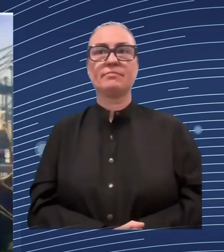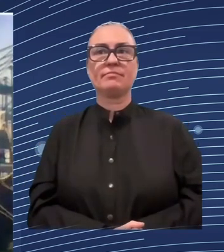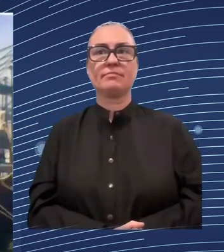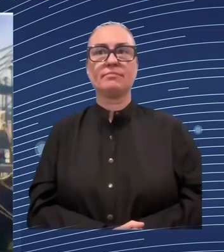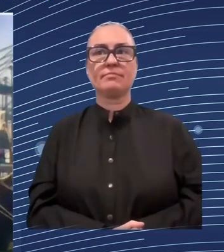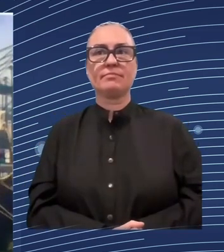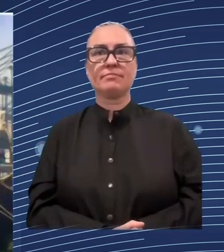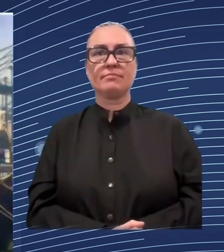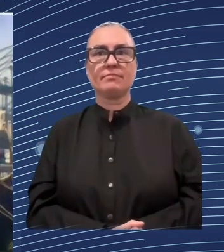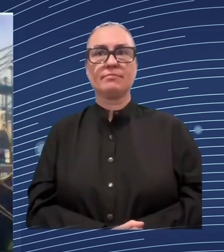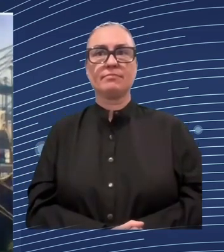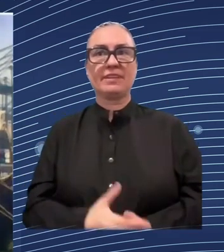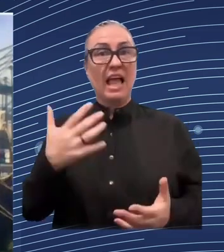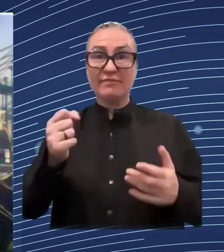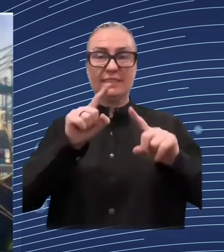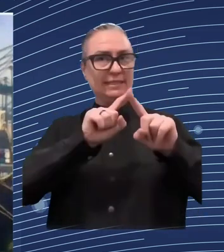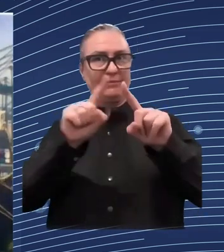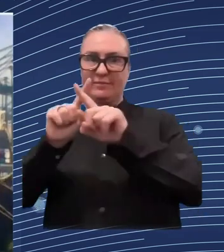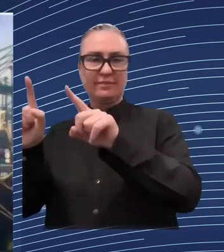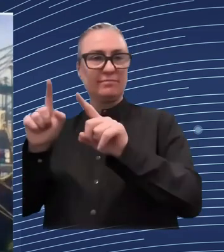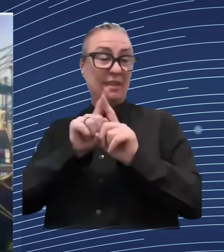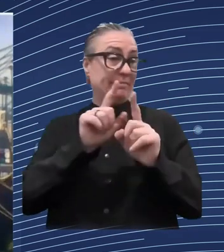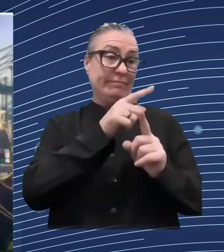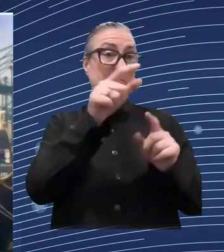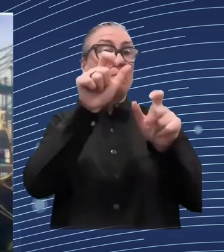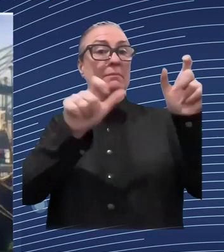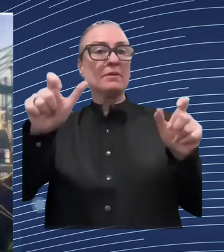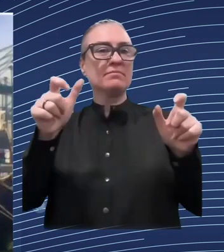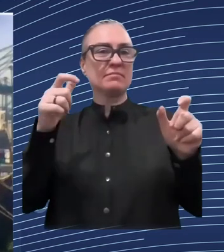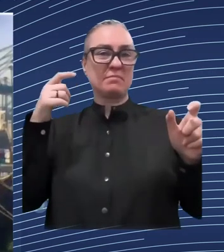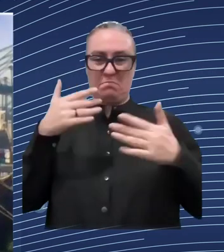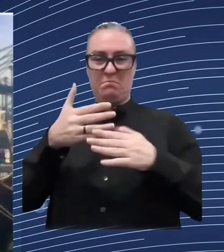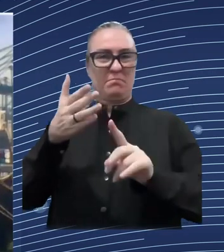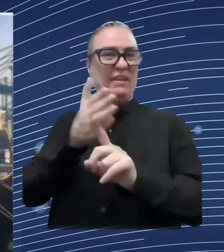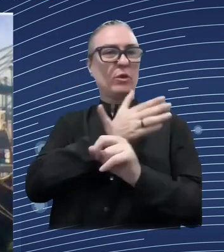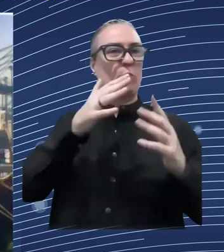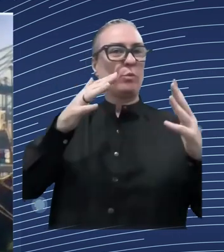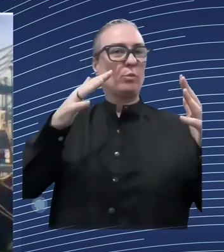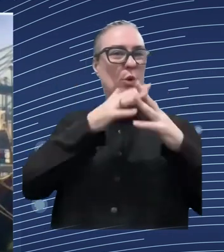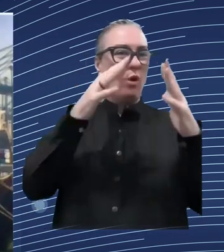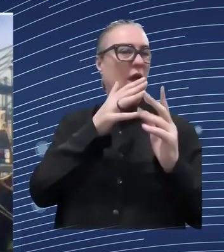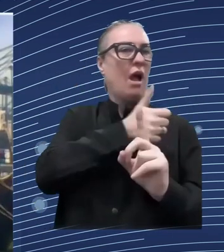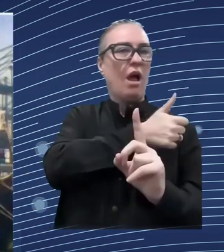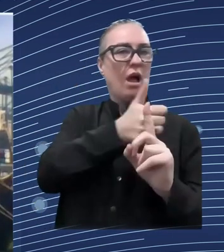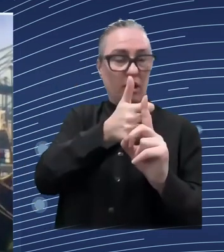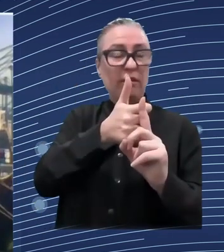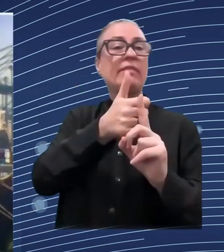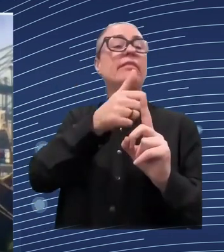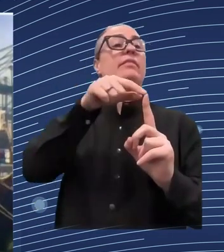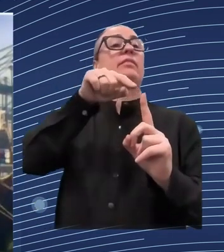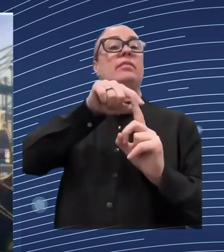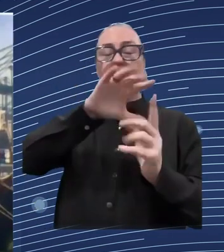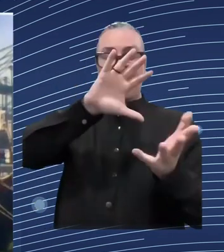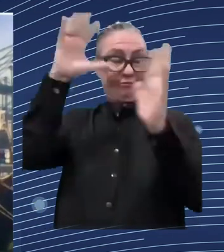that they're going through at the moment so in order to reintegrate them into to society and also to the labor force